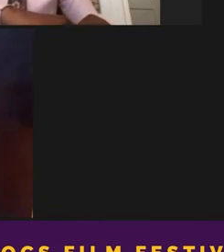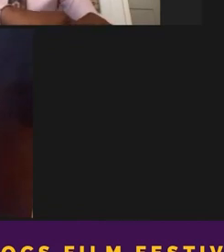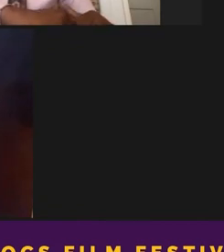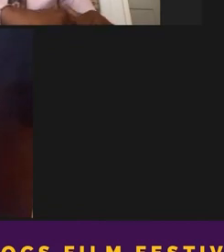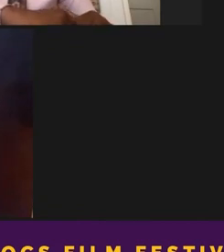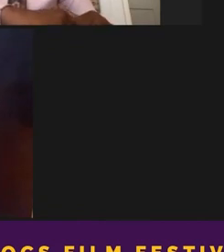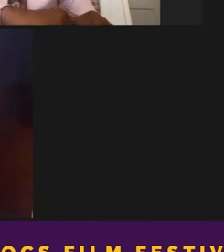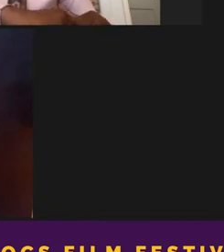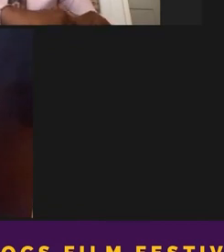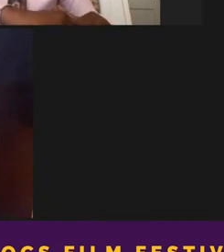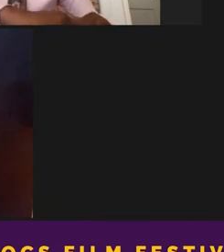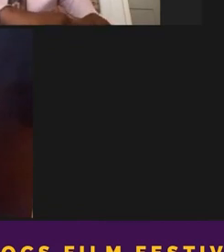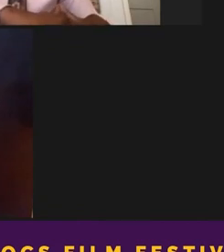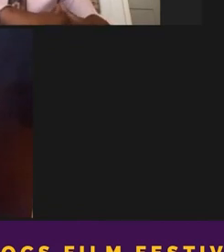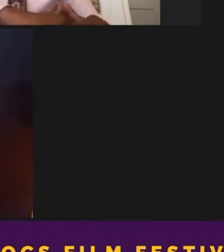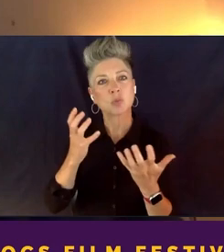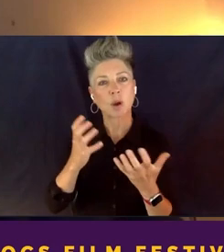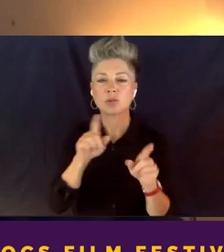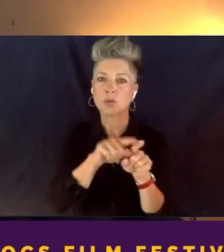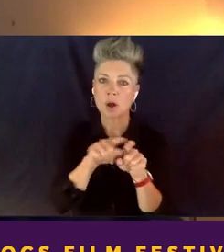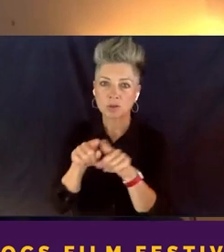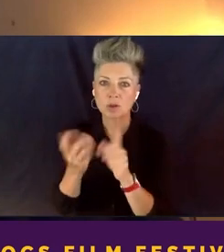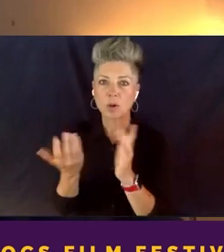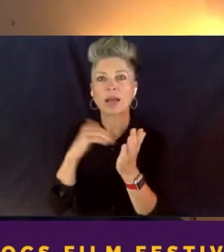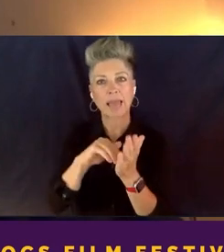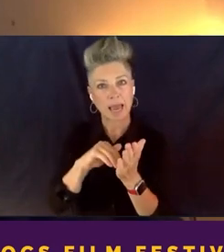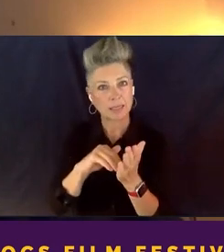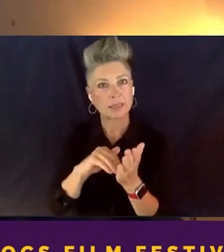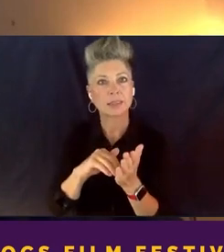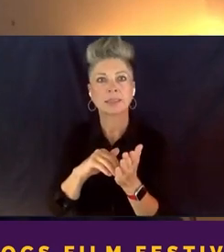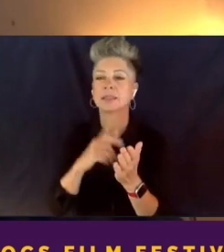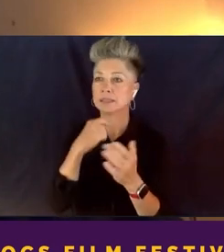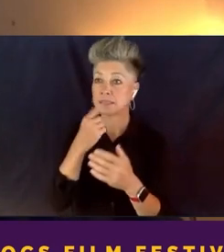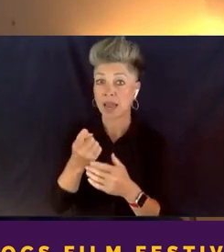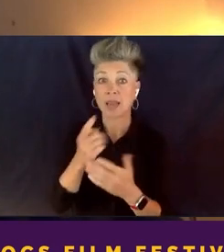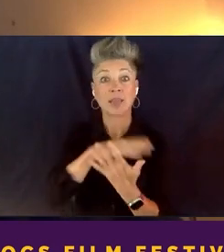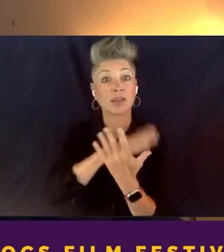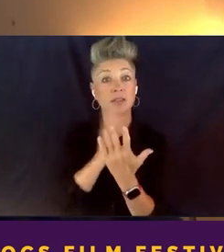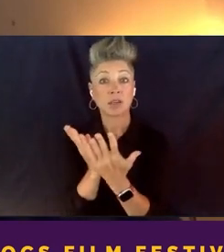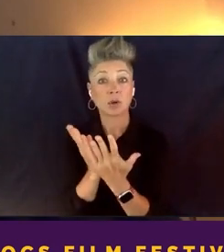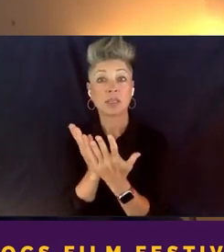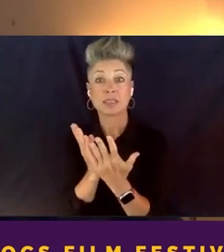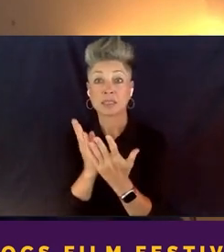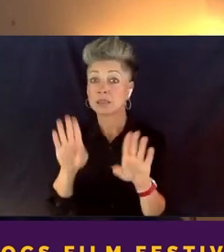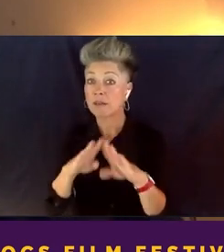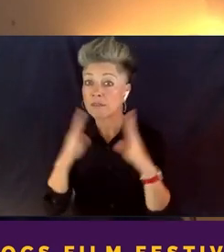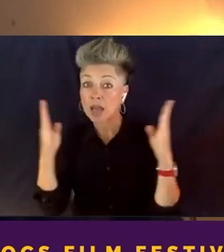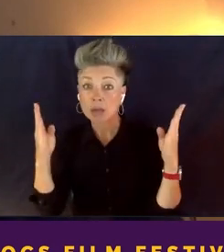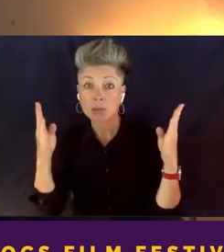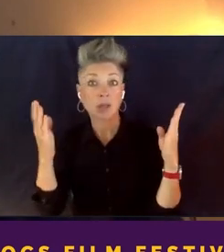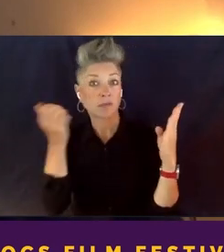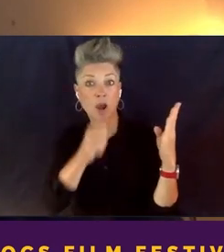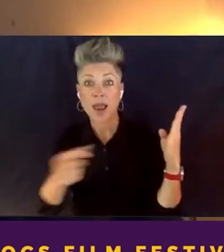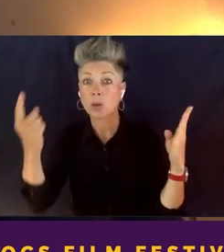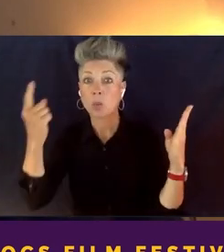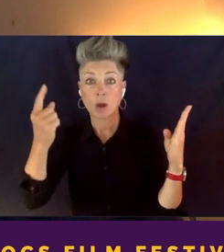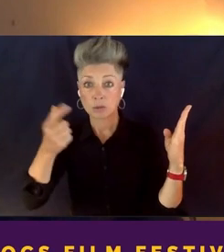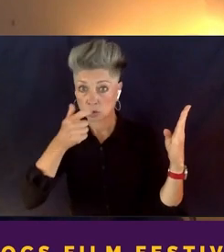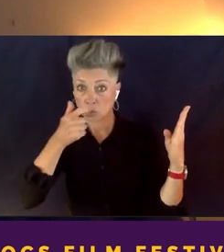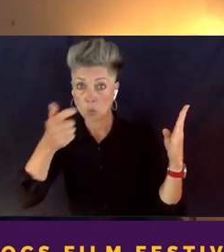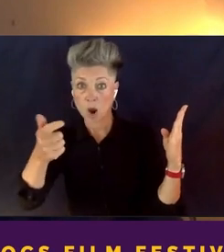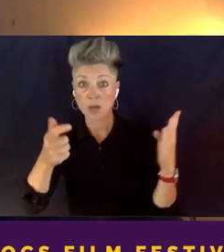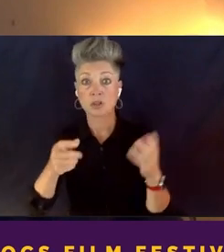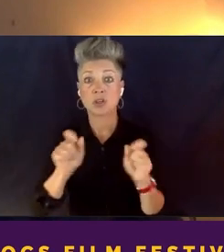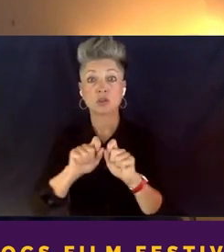And I just want to also, again, reiterate that the series is available for anyone to watch on